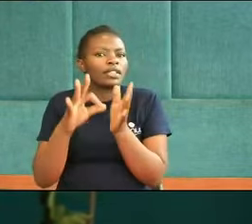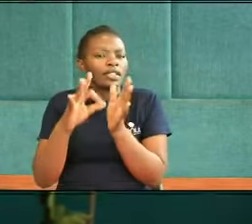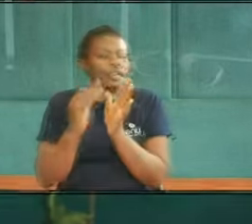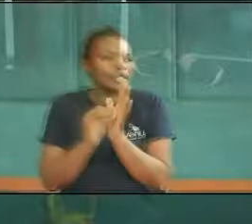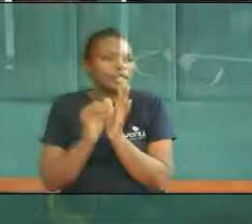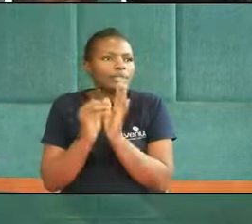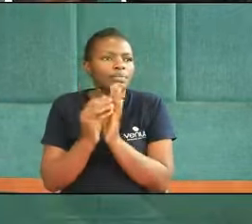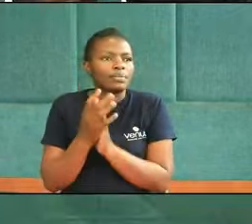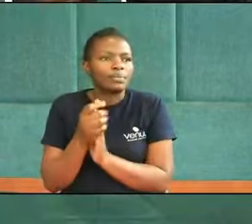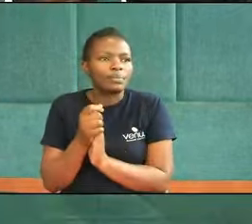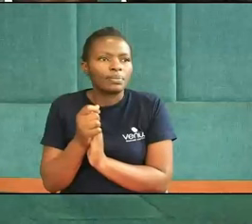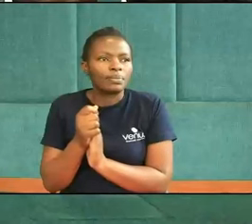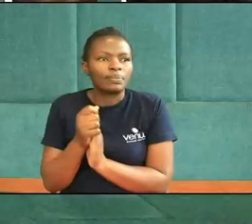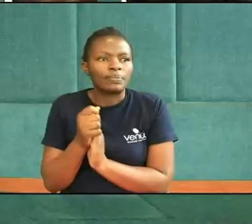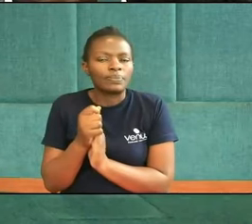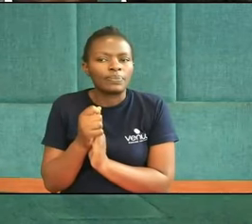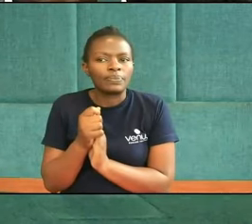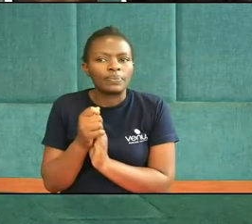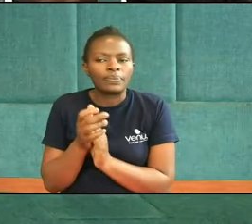Matthew chapter 10 And verse 30